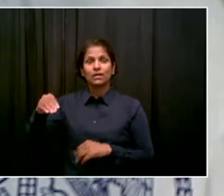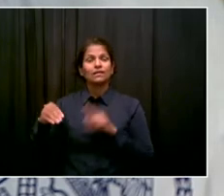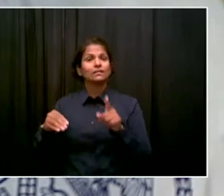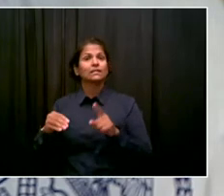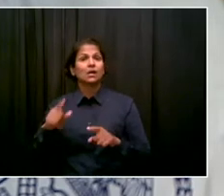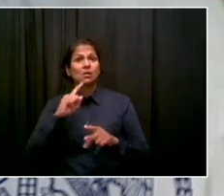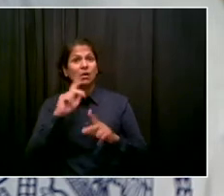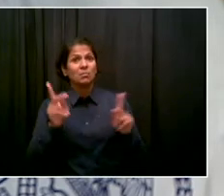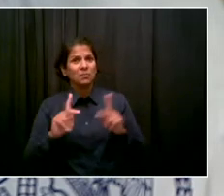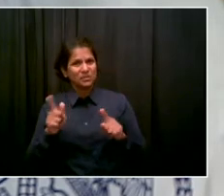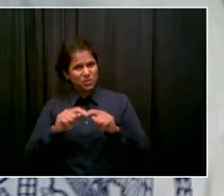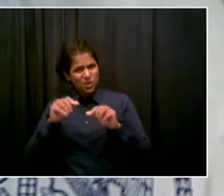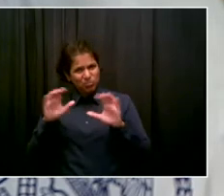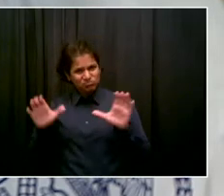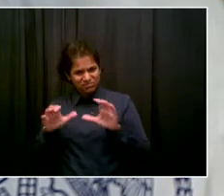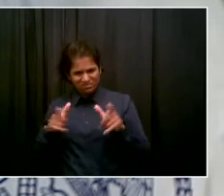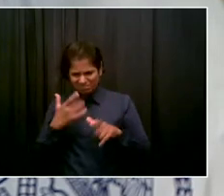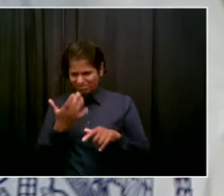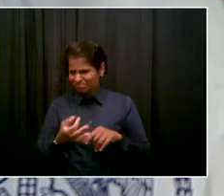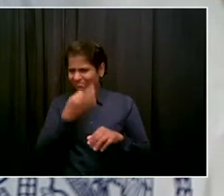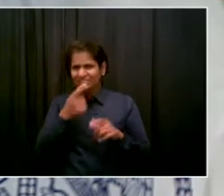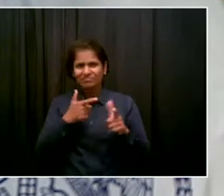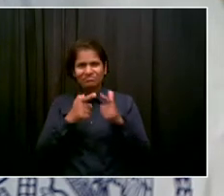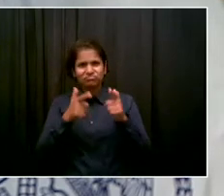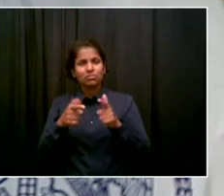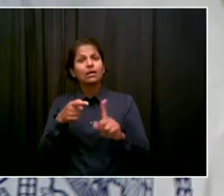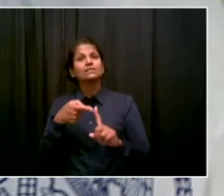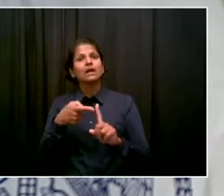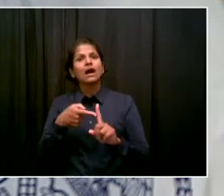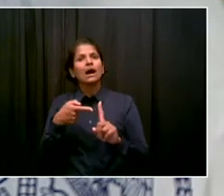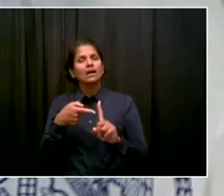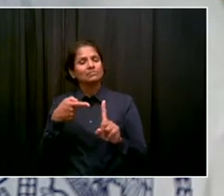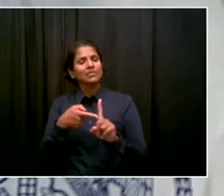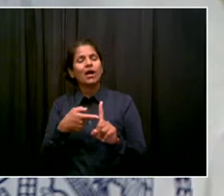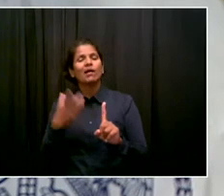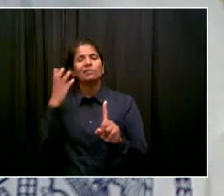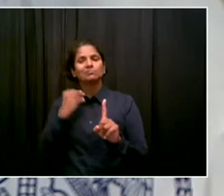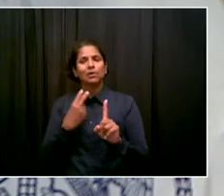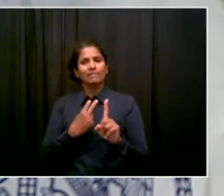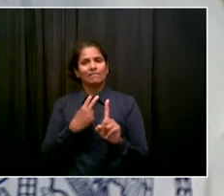But we have been watching this trend. It's gotten worse. We need to act on it quickly.